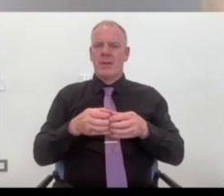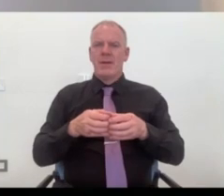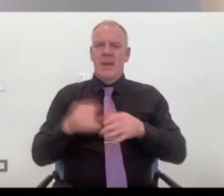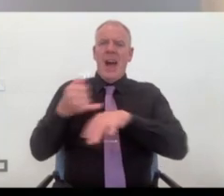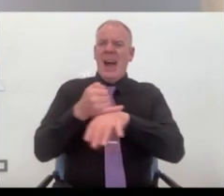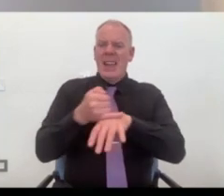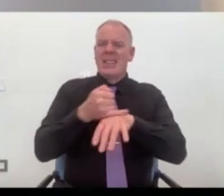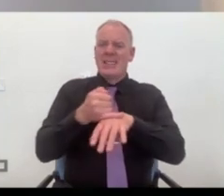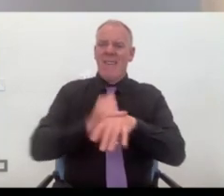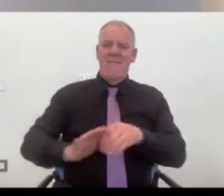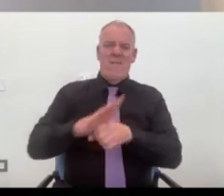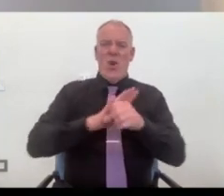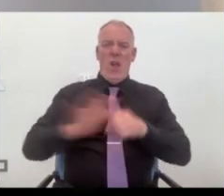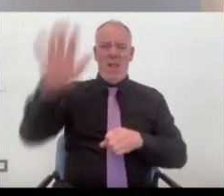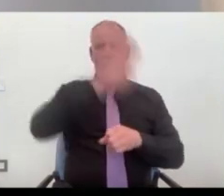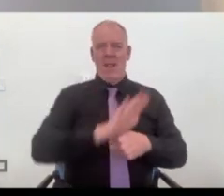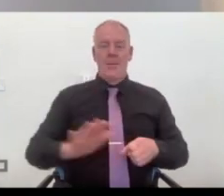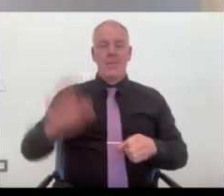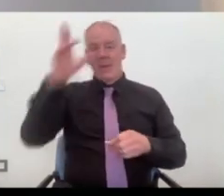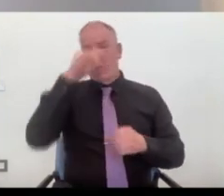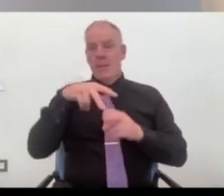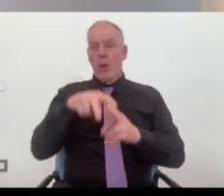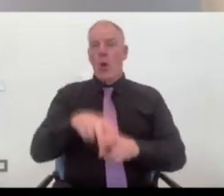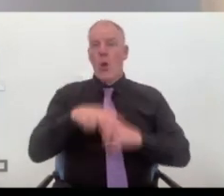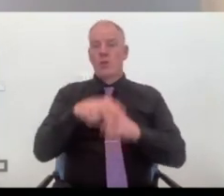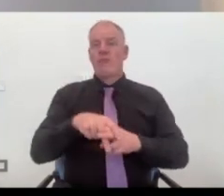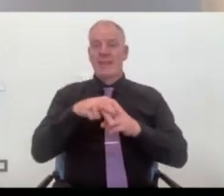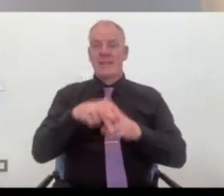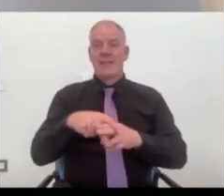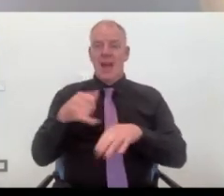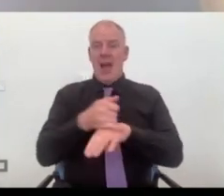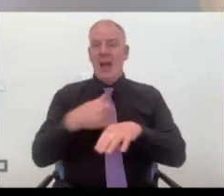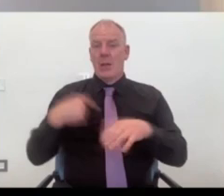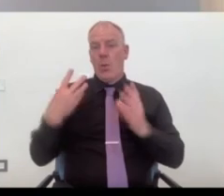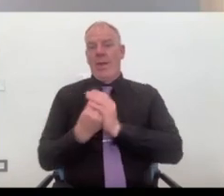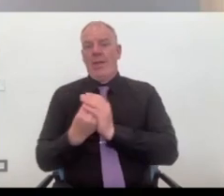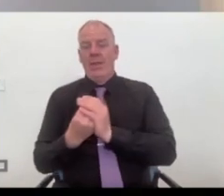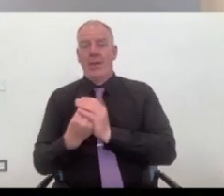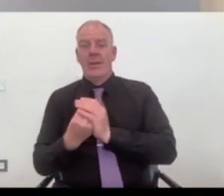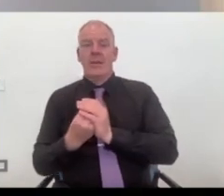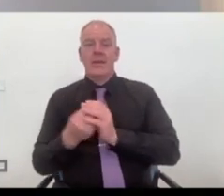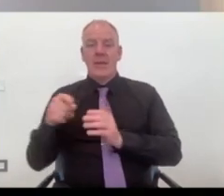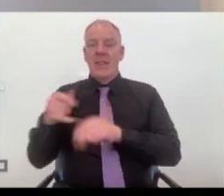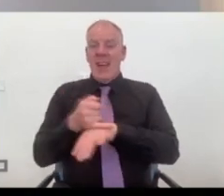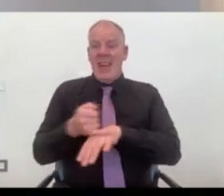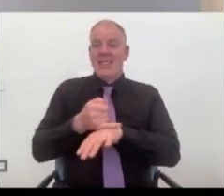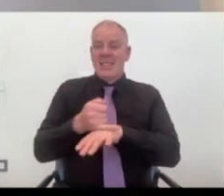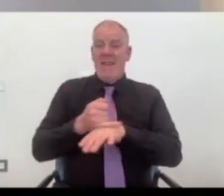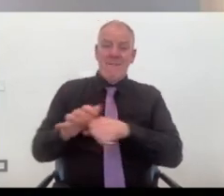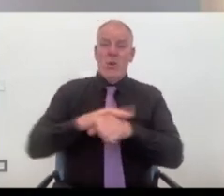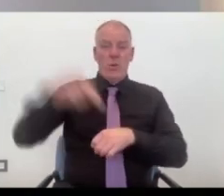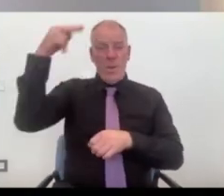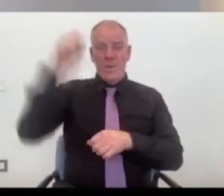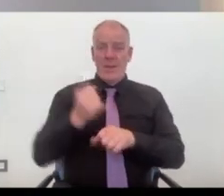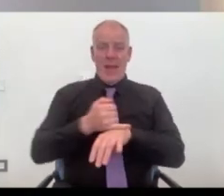Ireland. Like even looking into like horse racing Ireland that we're obviously very connected with is the island of Ireland between north and south,